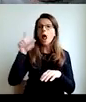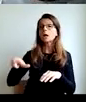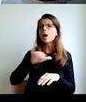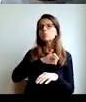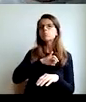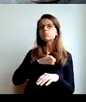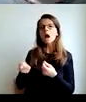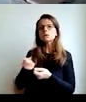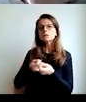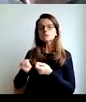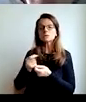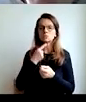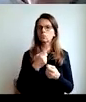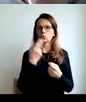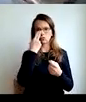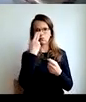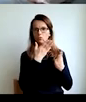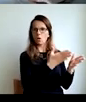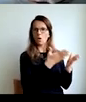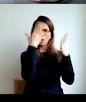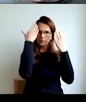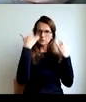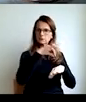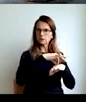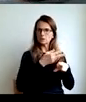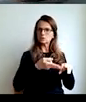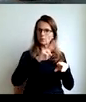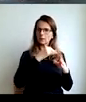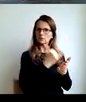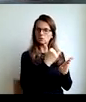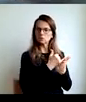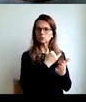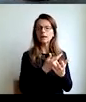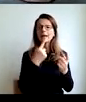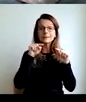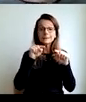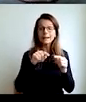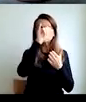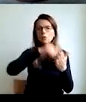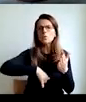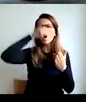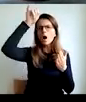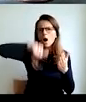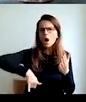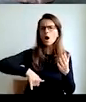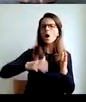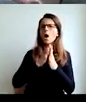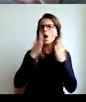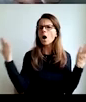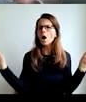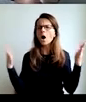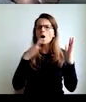children in the third way, they said nurses are better paid, they